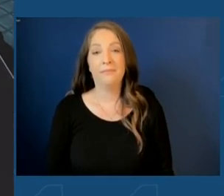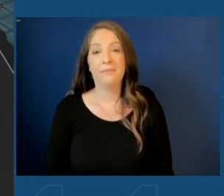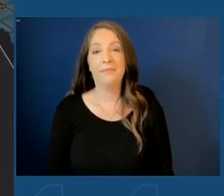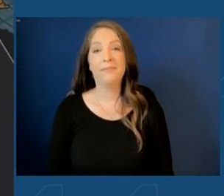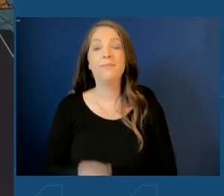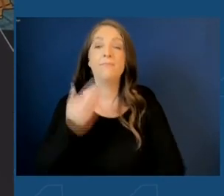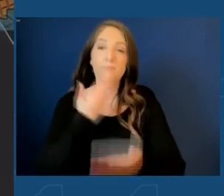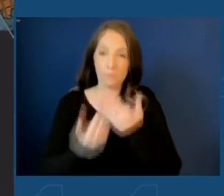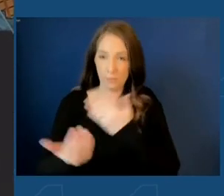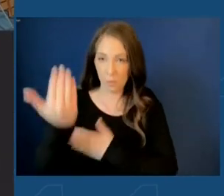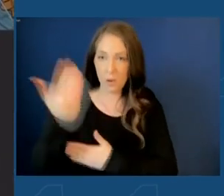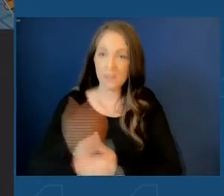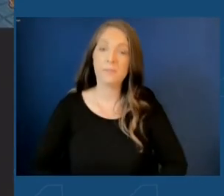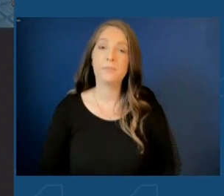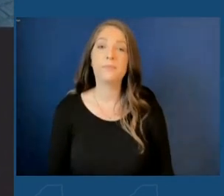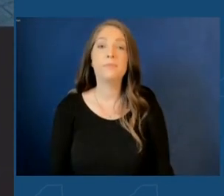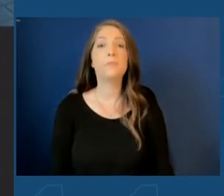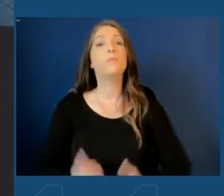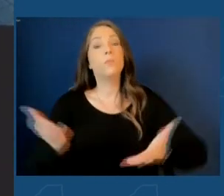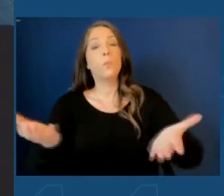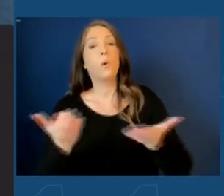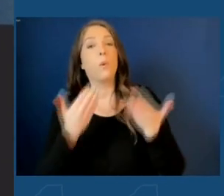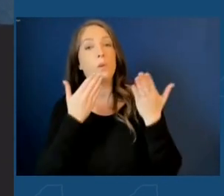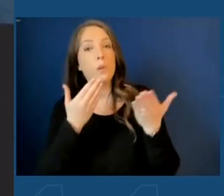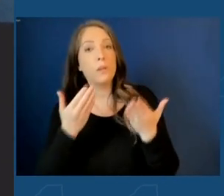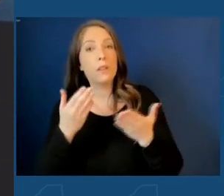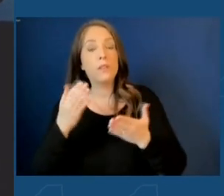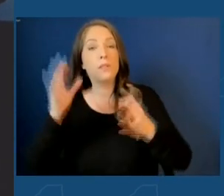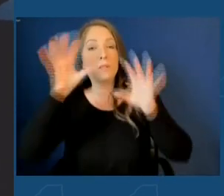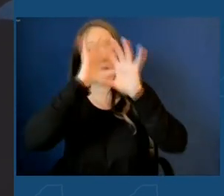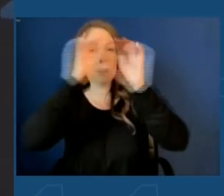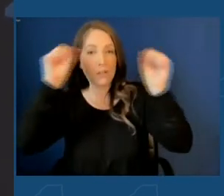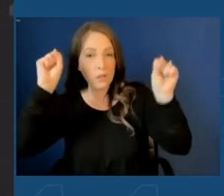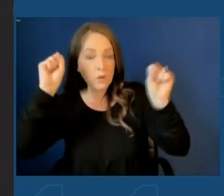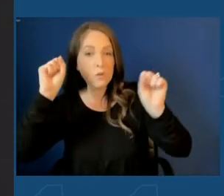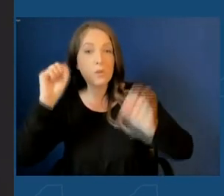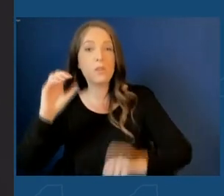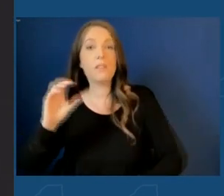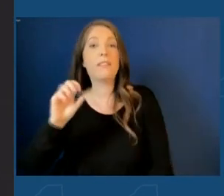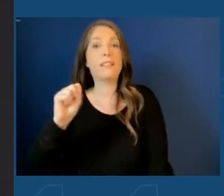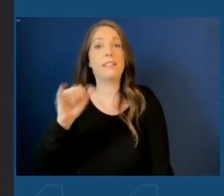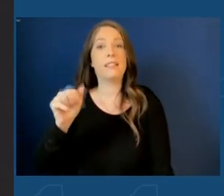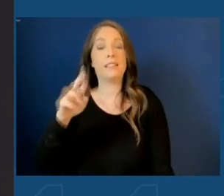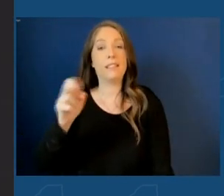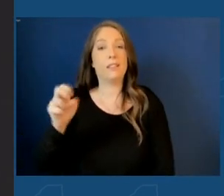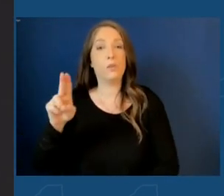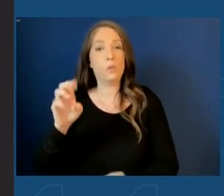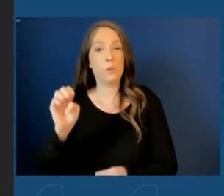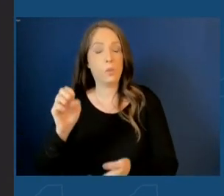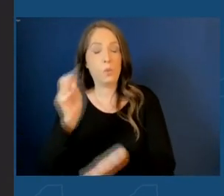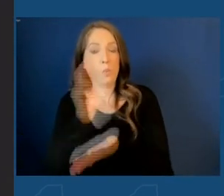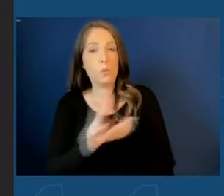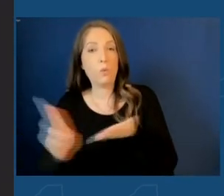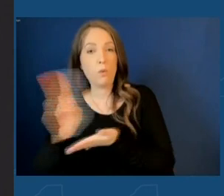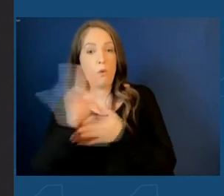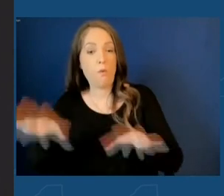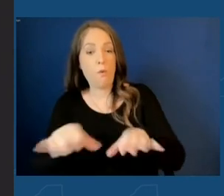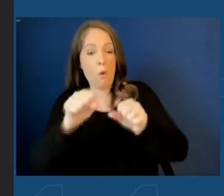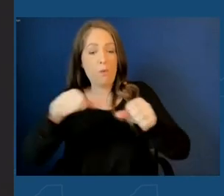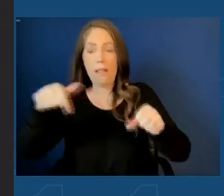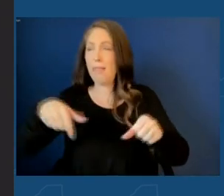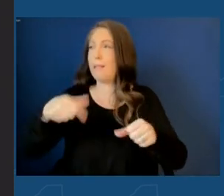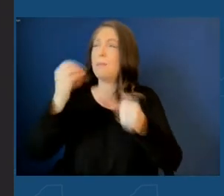Good morning, and I want to thank Chancellor Severud and Syracuse University for hosting us in this